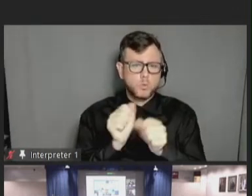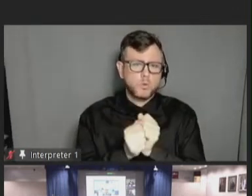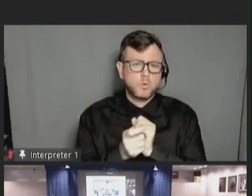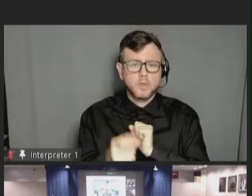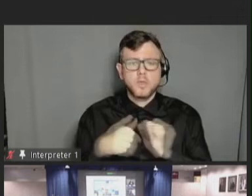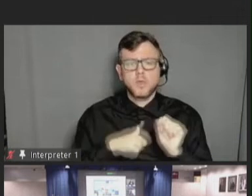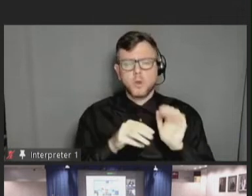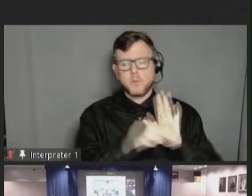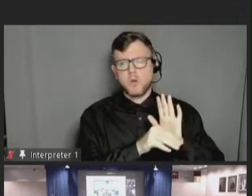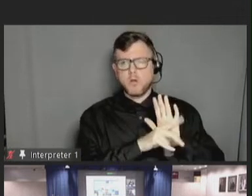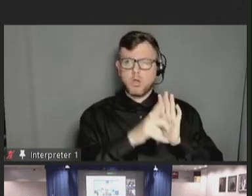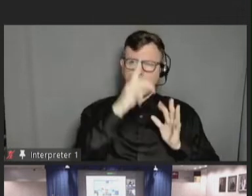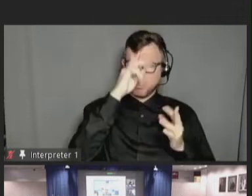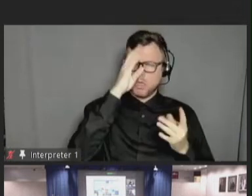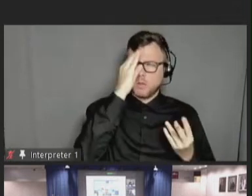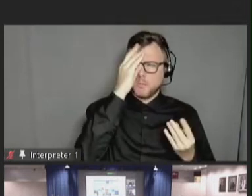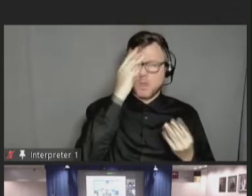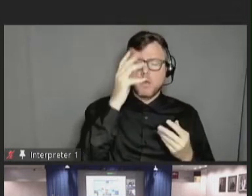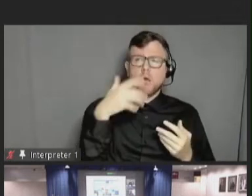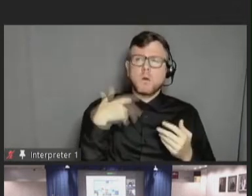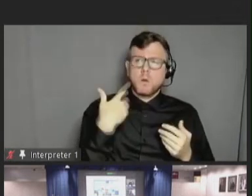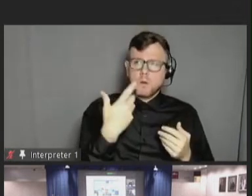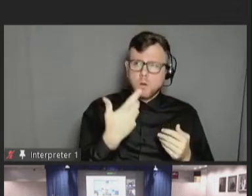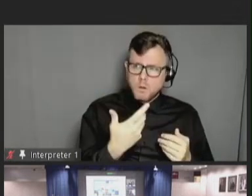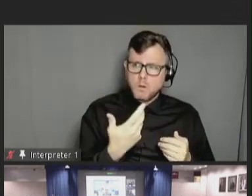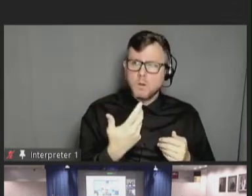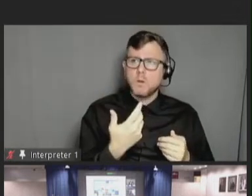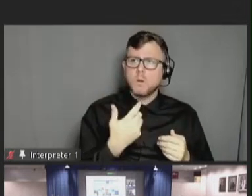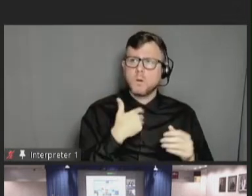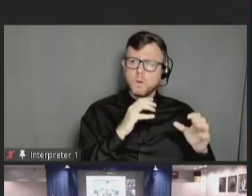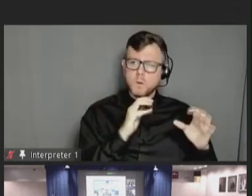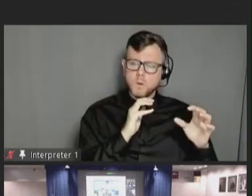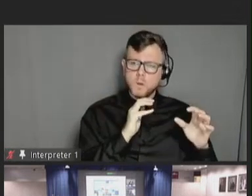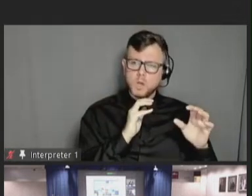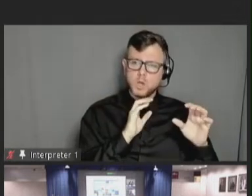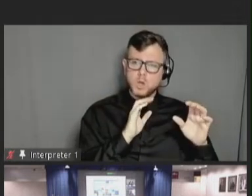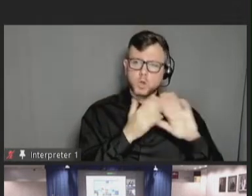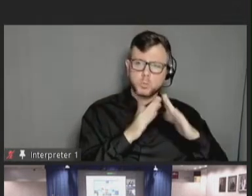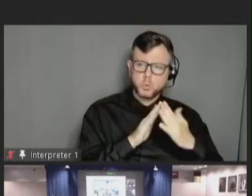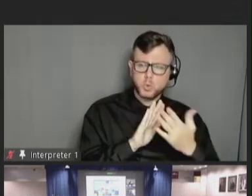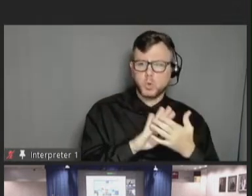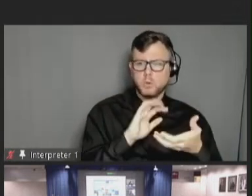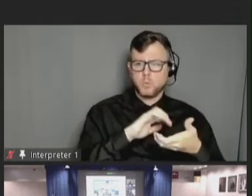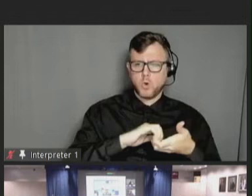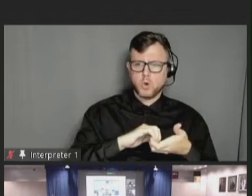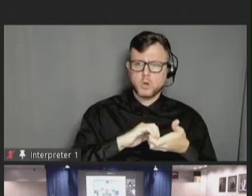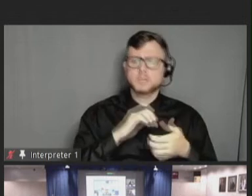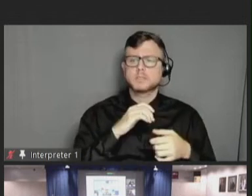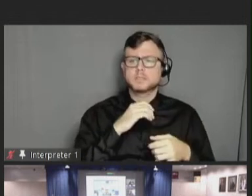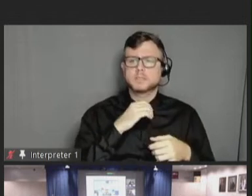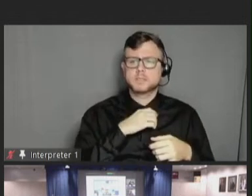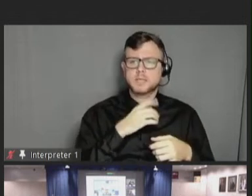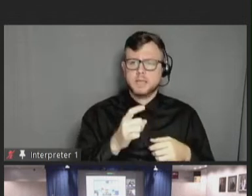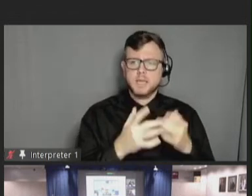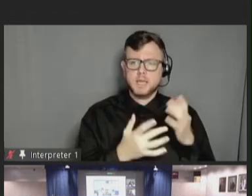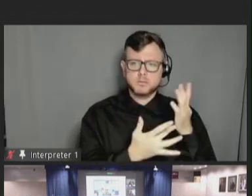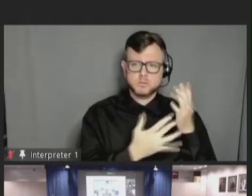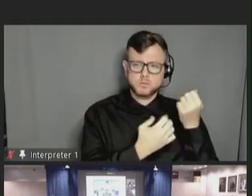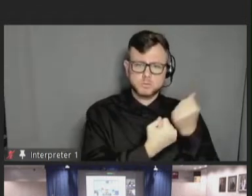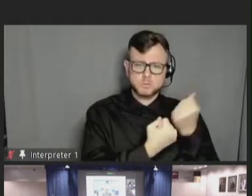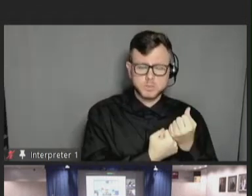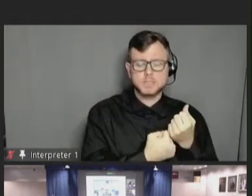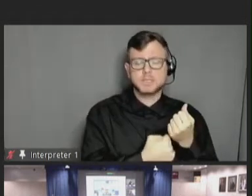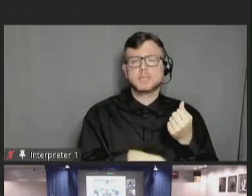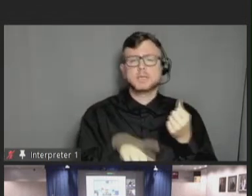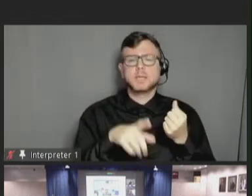really thinking about giving community partners the technical assistance and information that